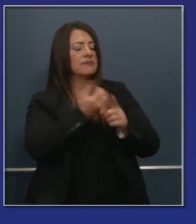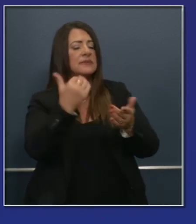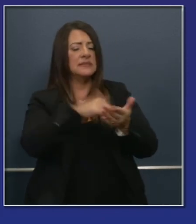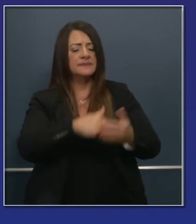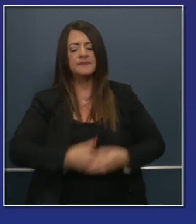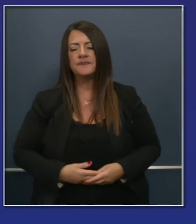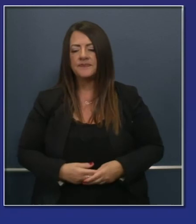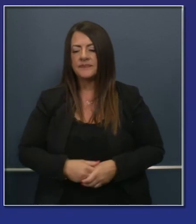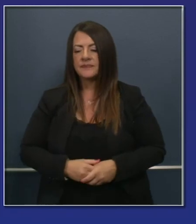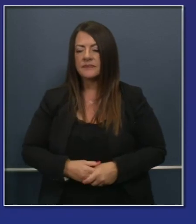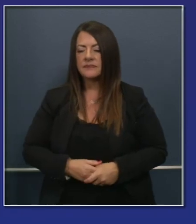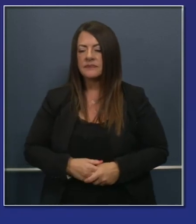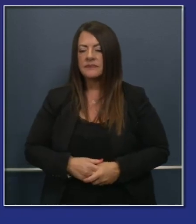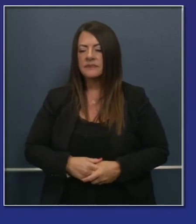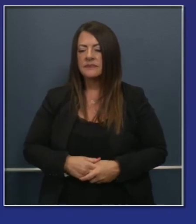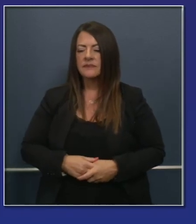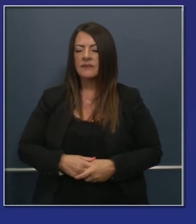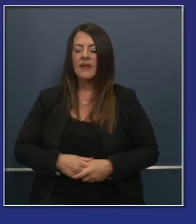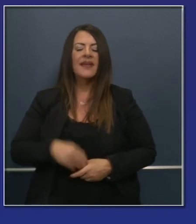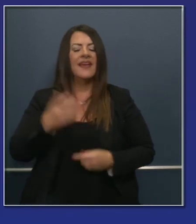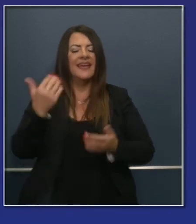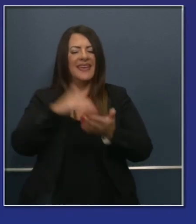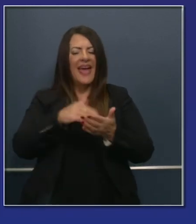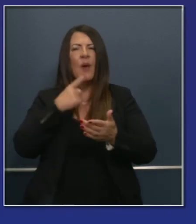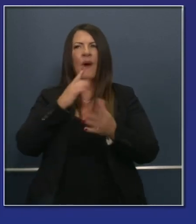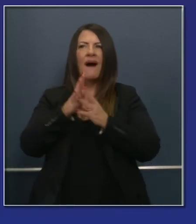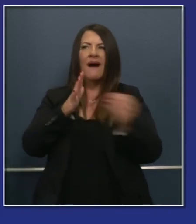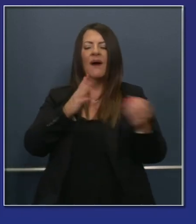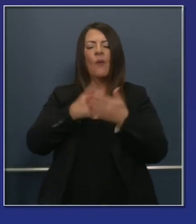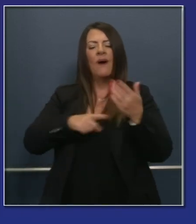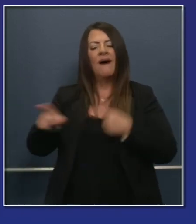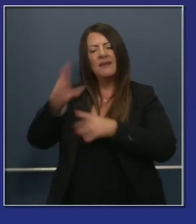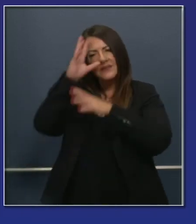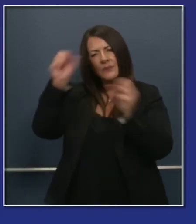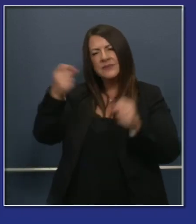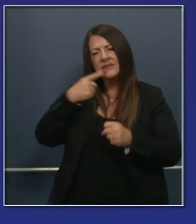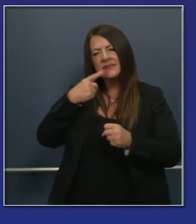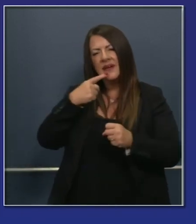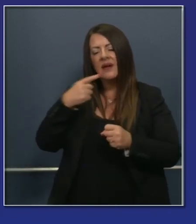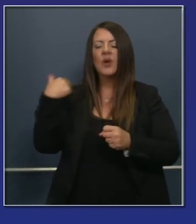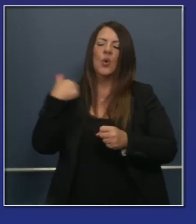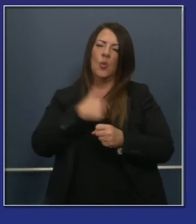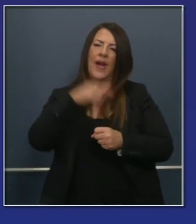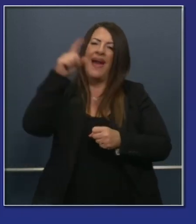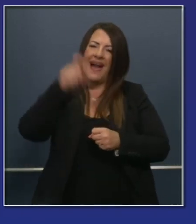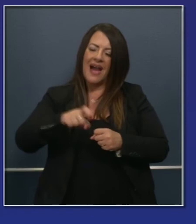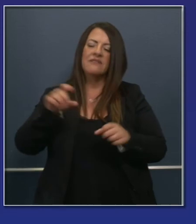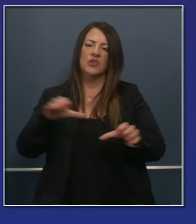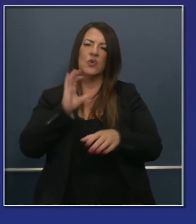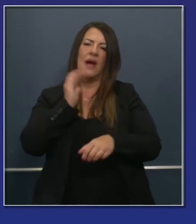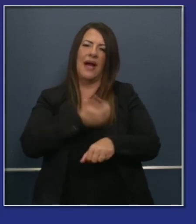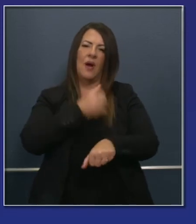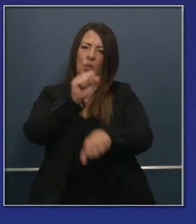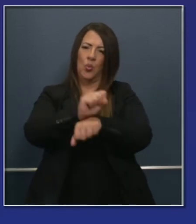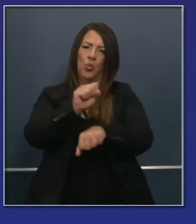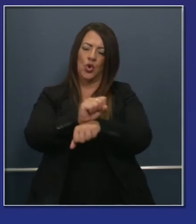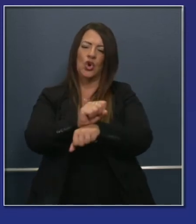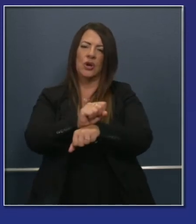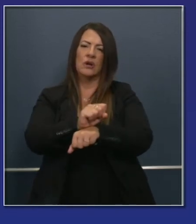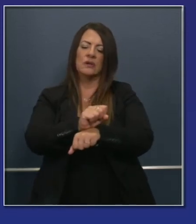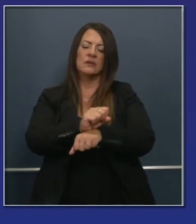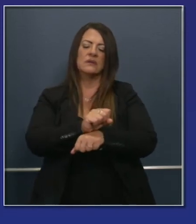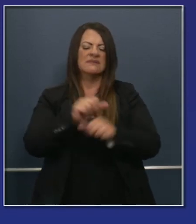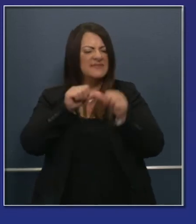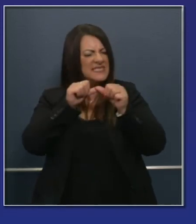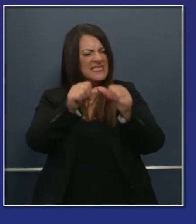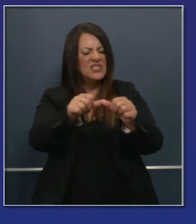what the superintendent just said as it relates to the work that we need to do more broadly to support and secure